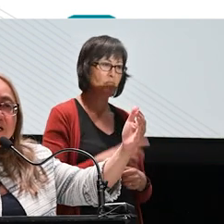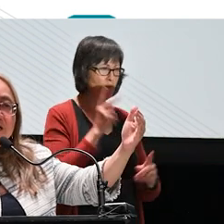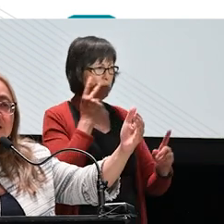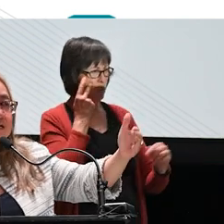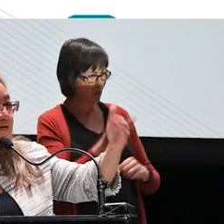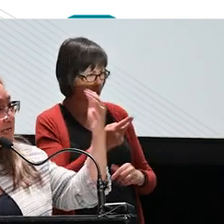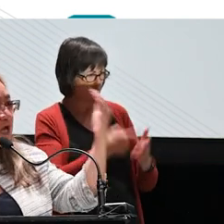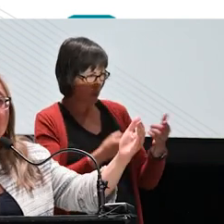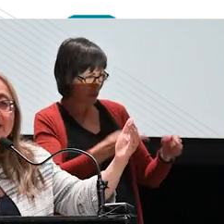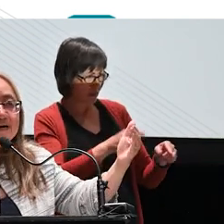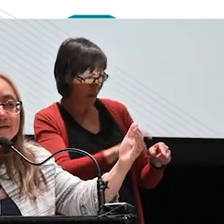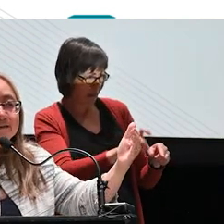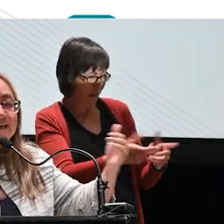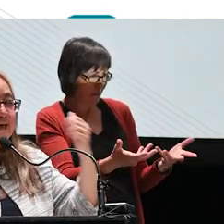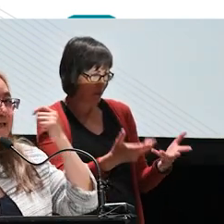uh,